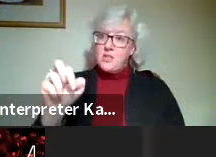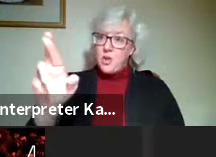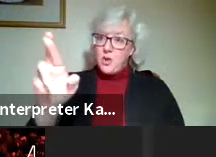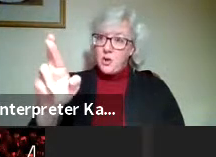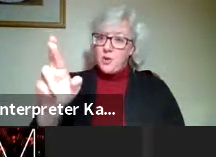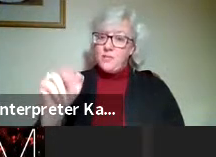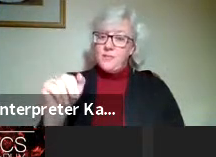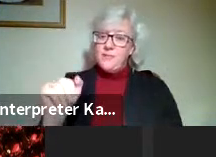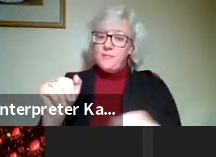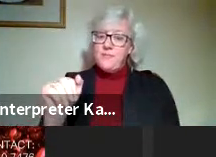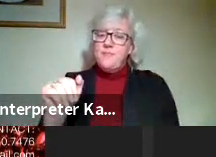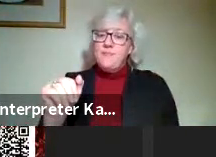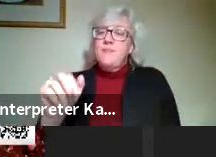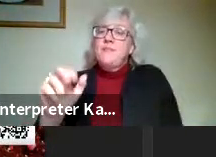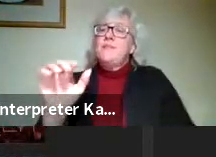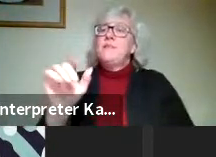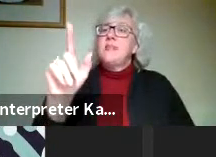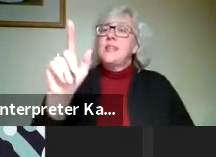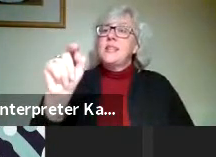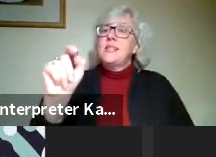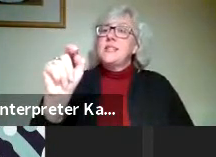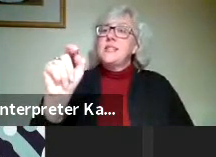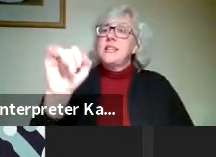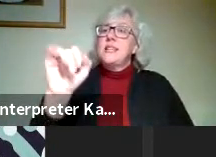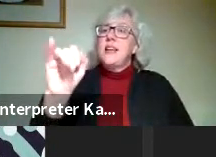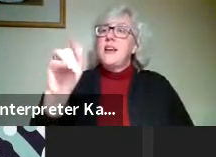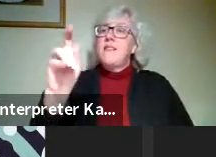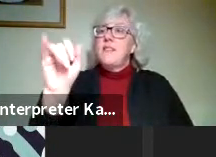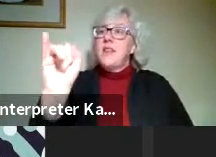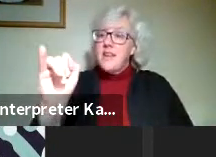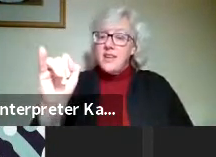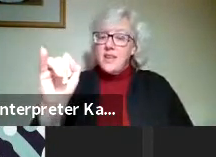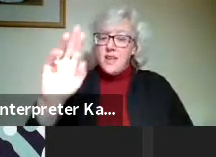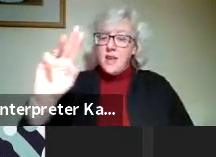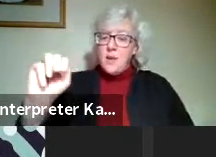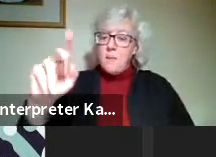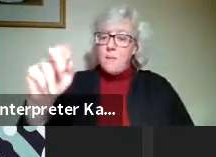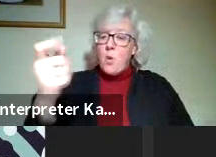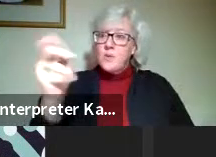Tiffany Mosenson,